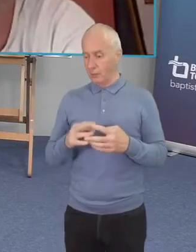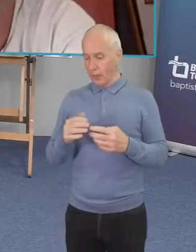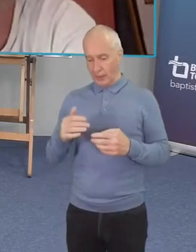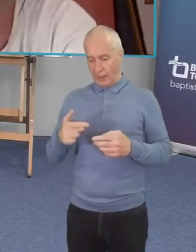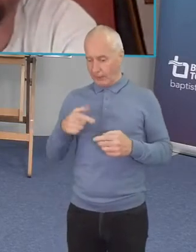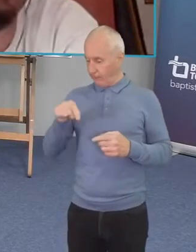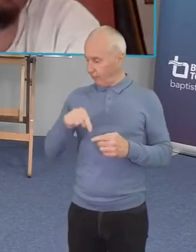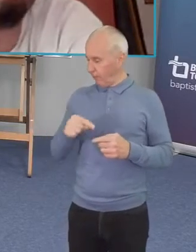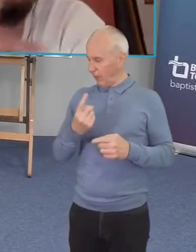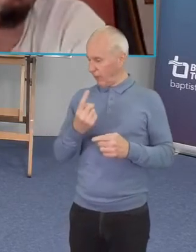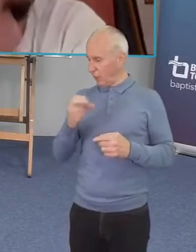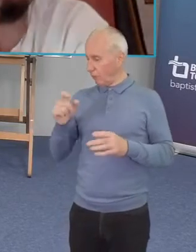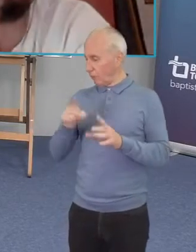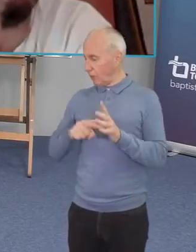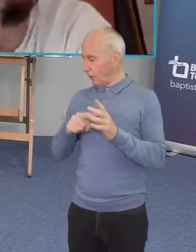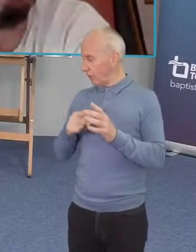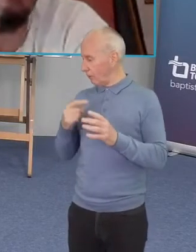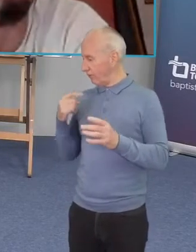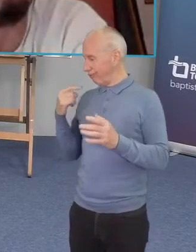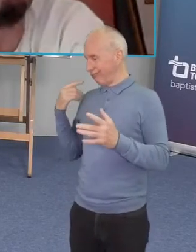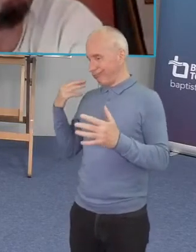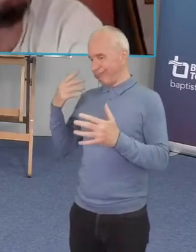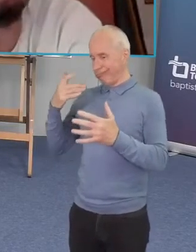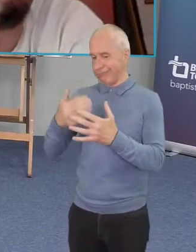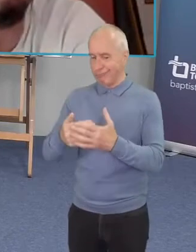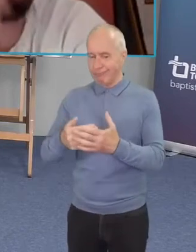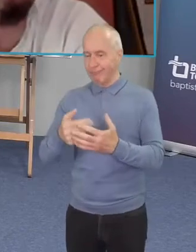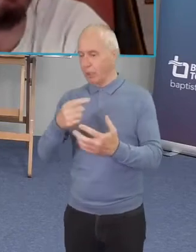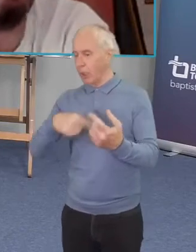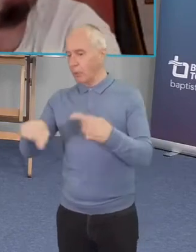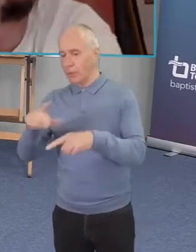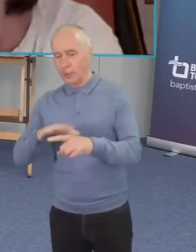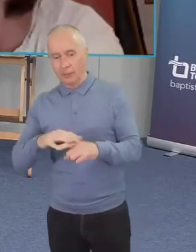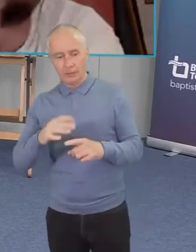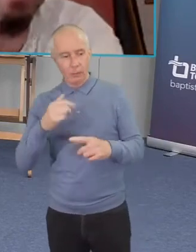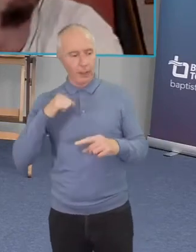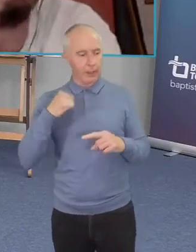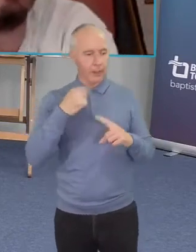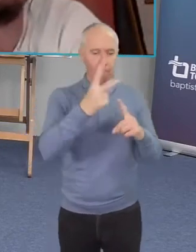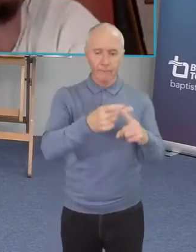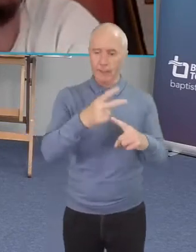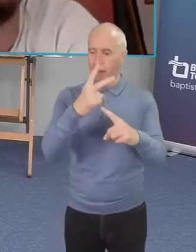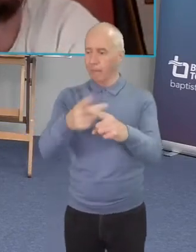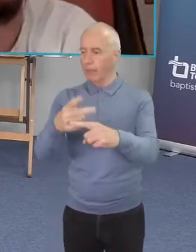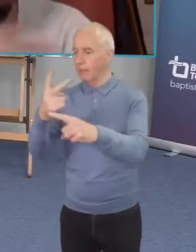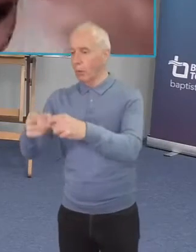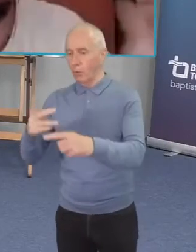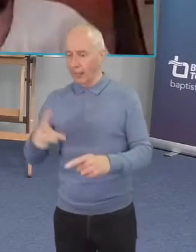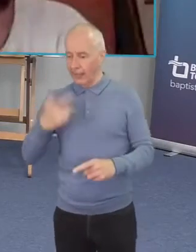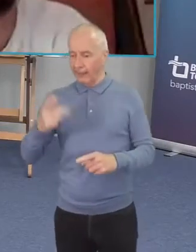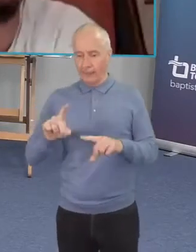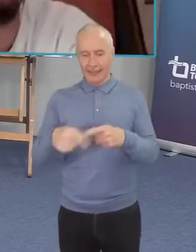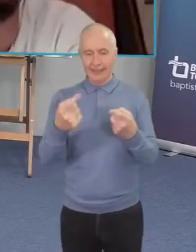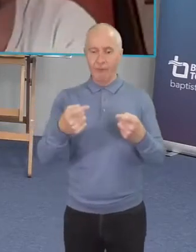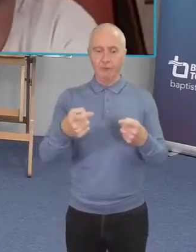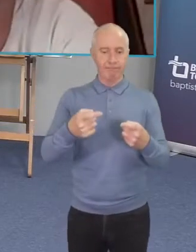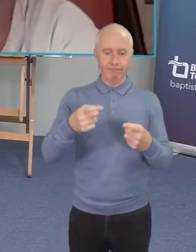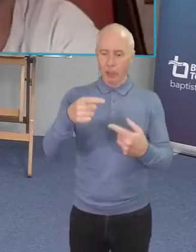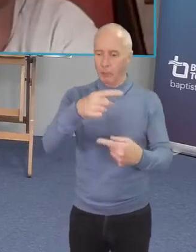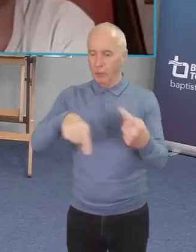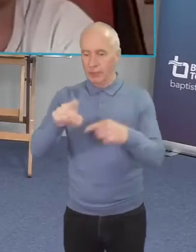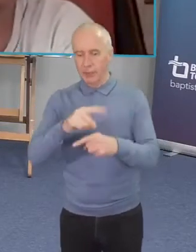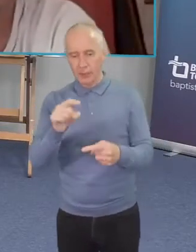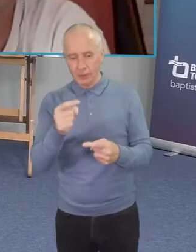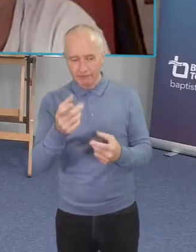and for a while every year we would visit another community so we could learn from them and pick their brains you know and see some of their